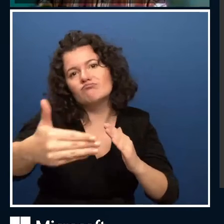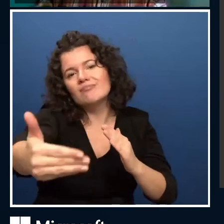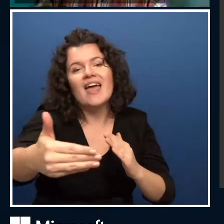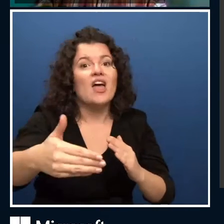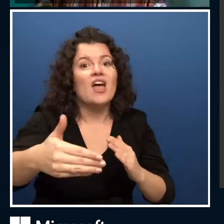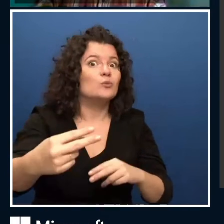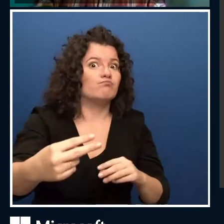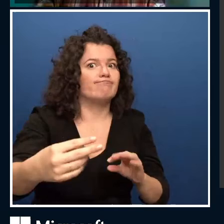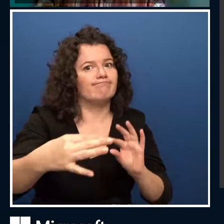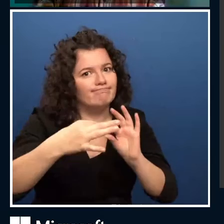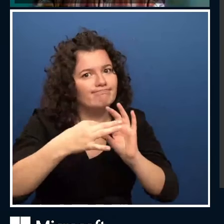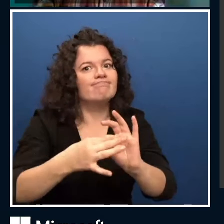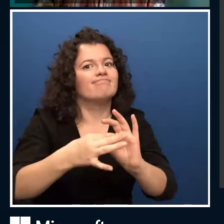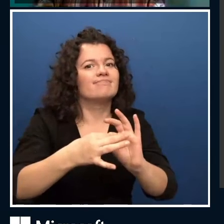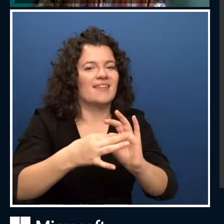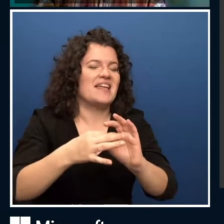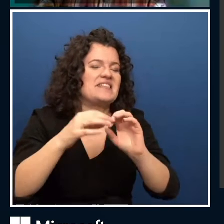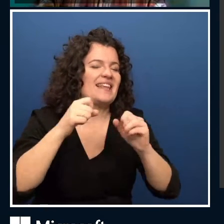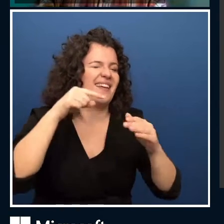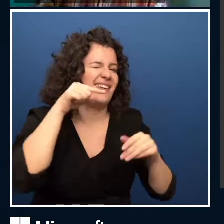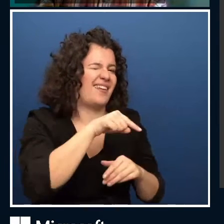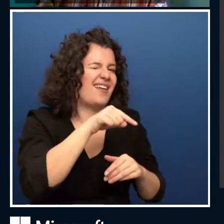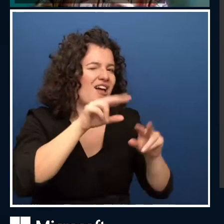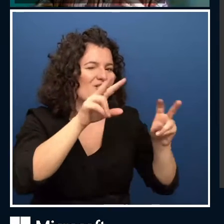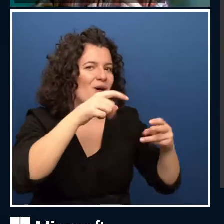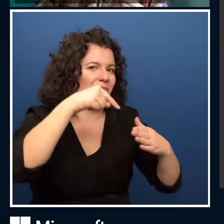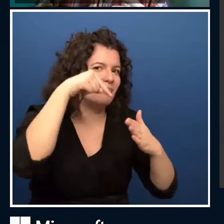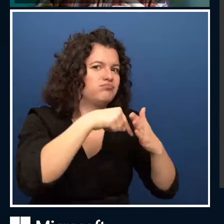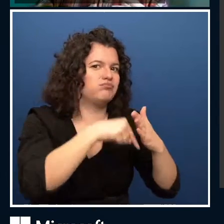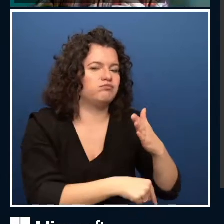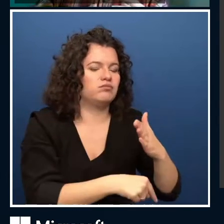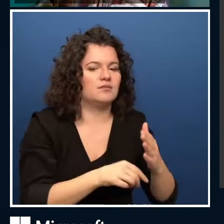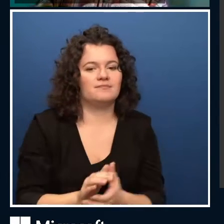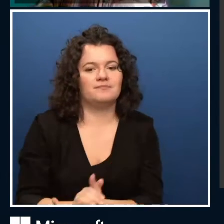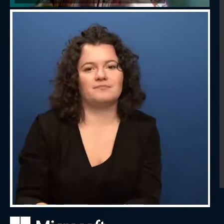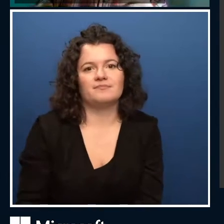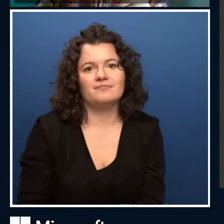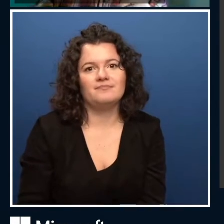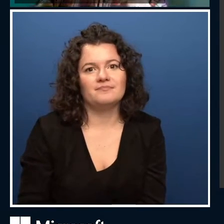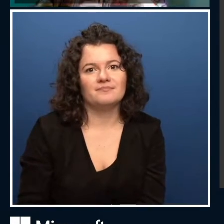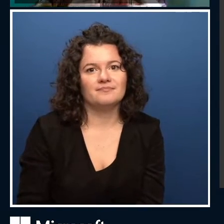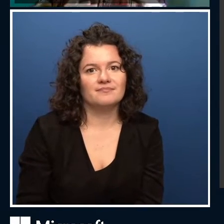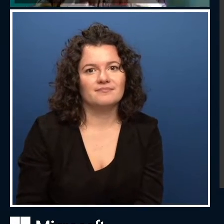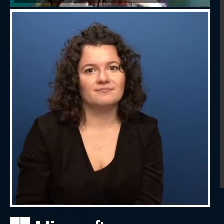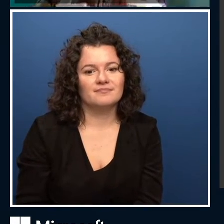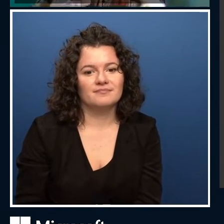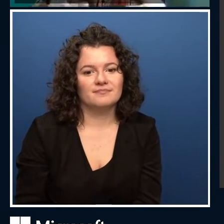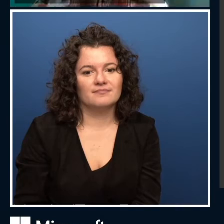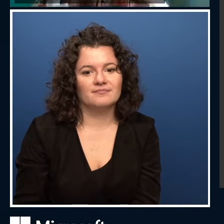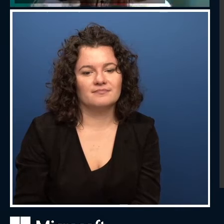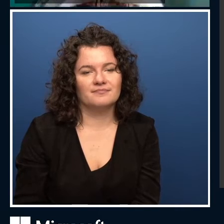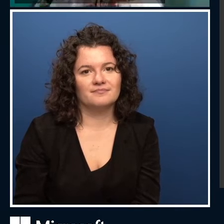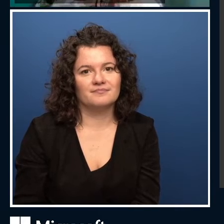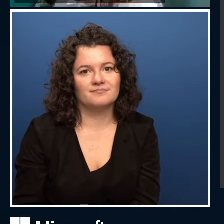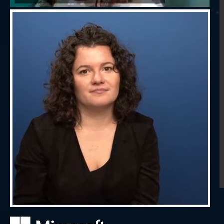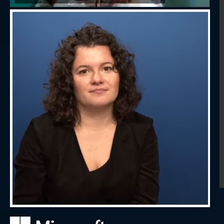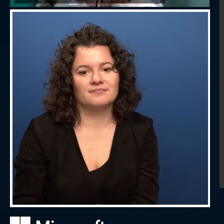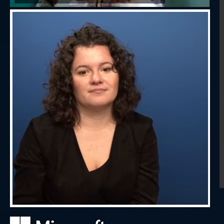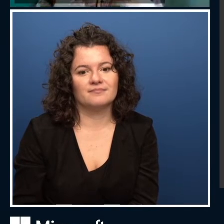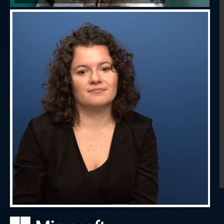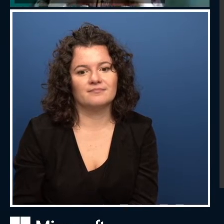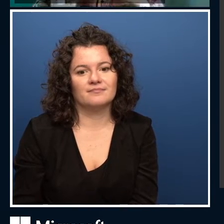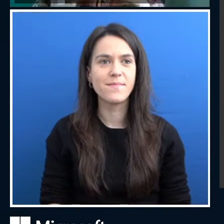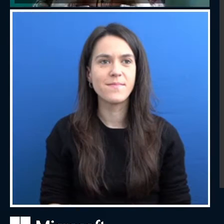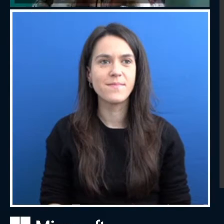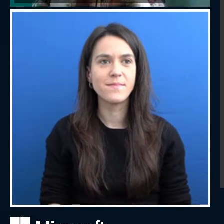the main thing here is that when we train a neural network, we essentially ask a computer to do some random combination